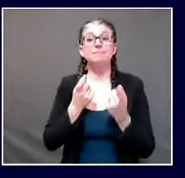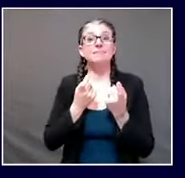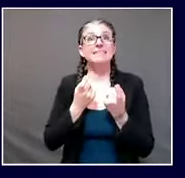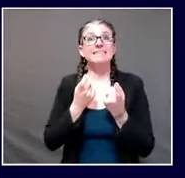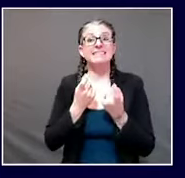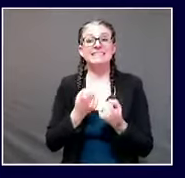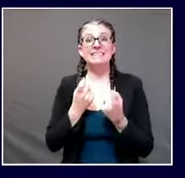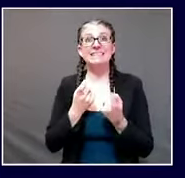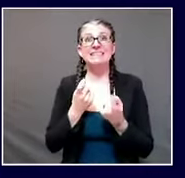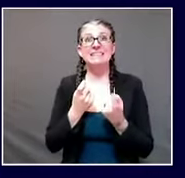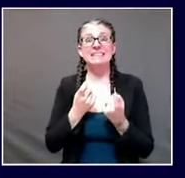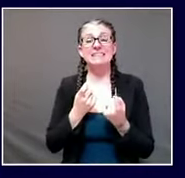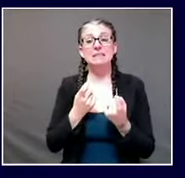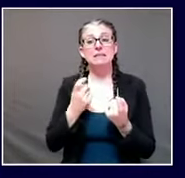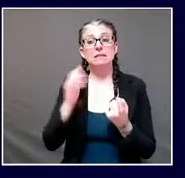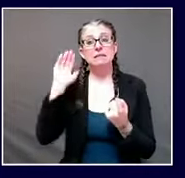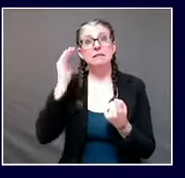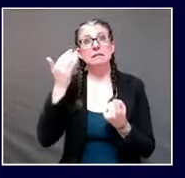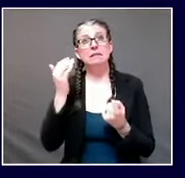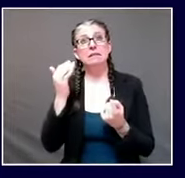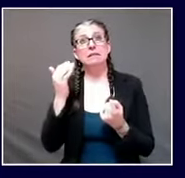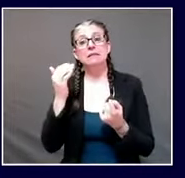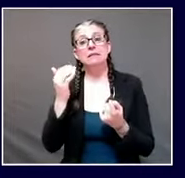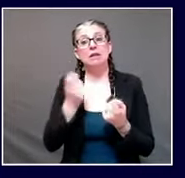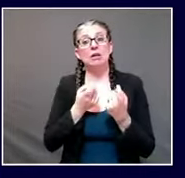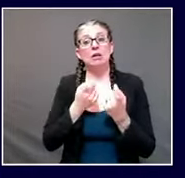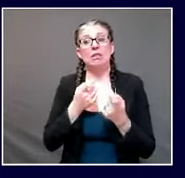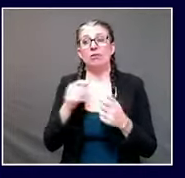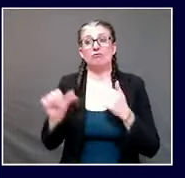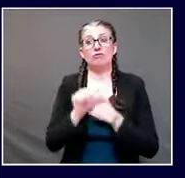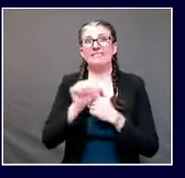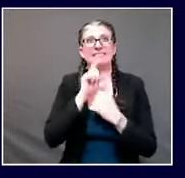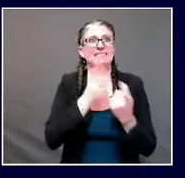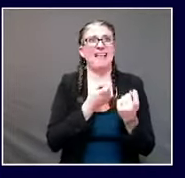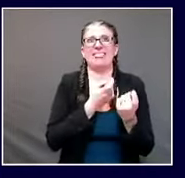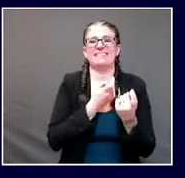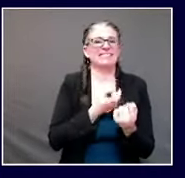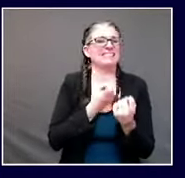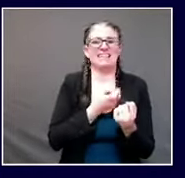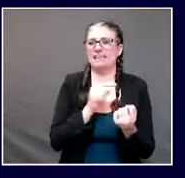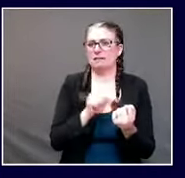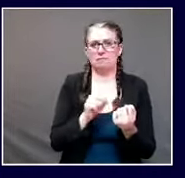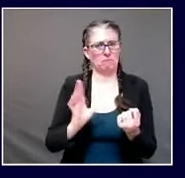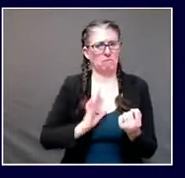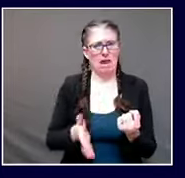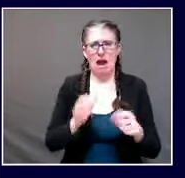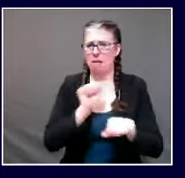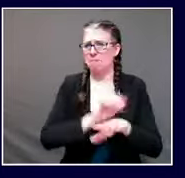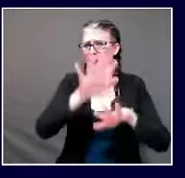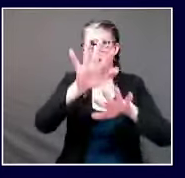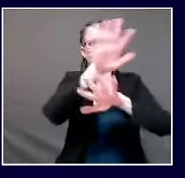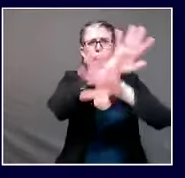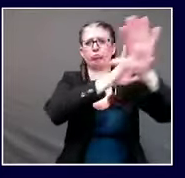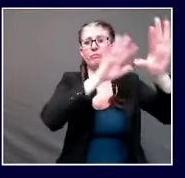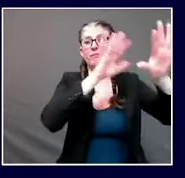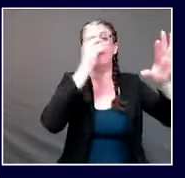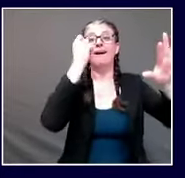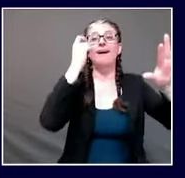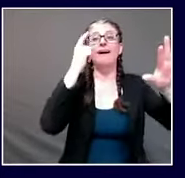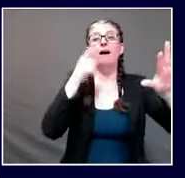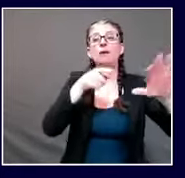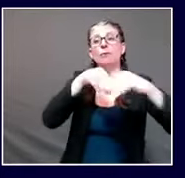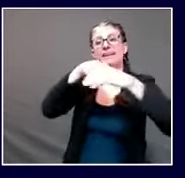being the lodge it's being close to other people for duration and density those are the areas where transmission is the highest likelihood